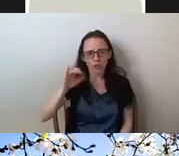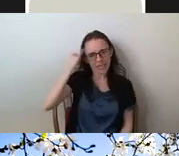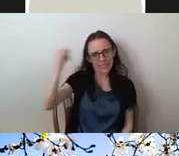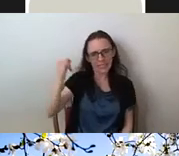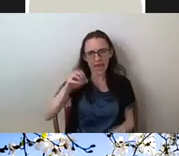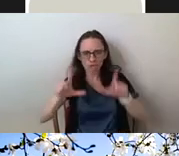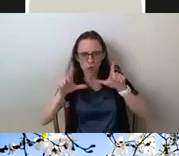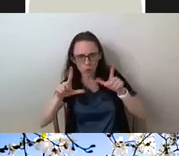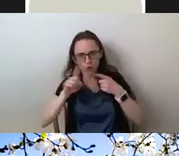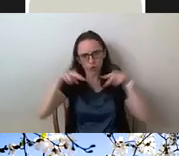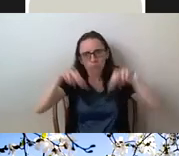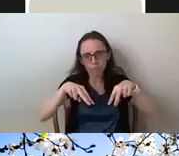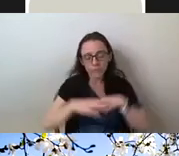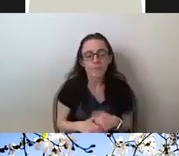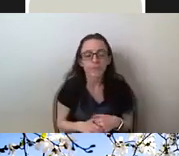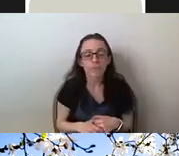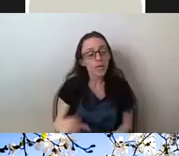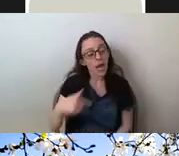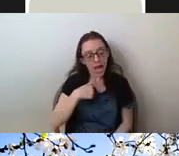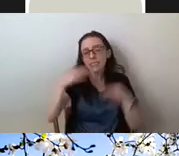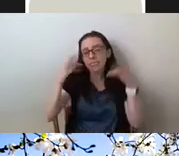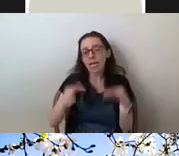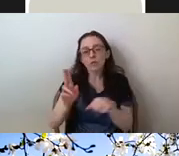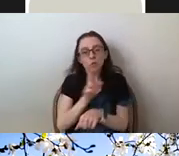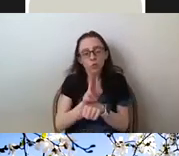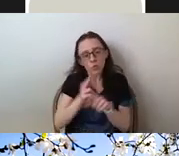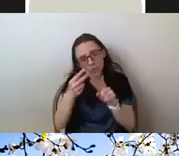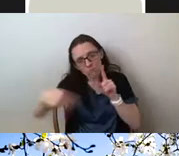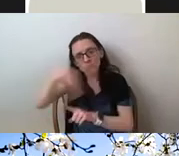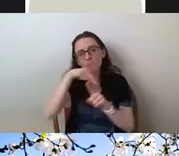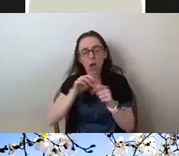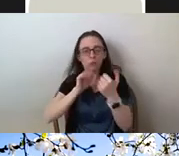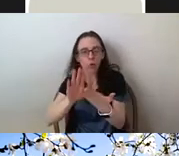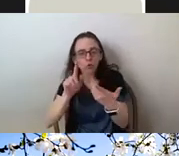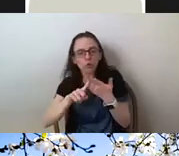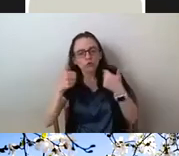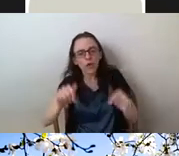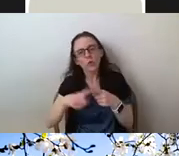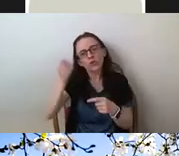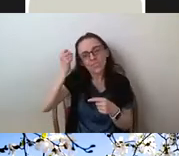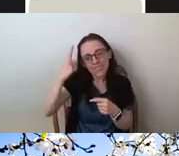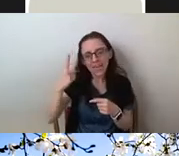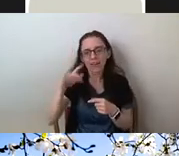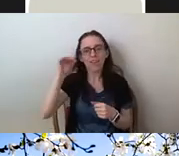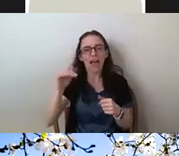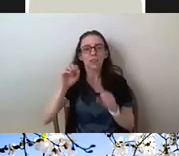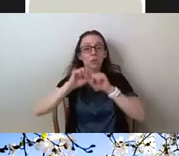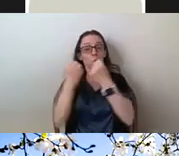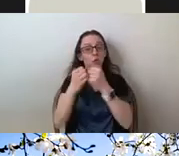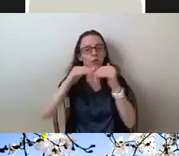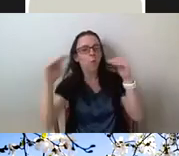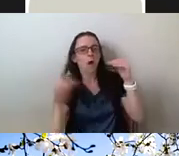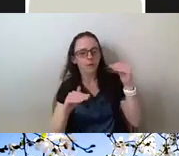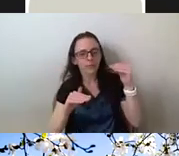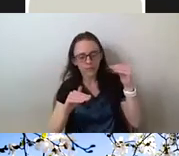to take an intersectional approach towards my analysis to consider the complexity of social inequalities and how they are